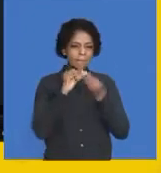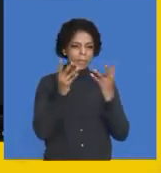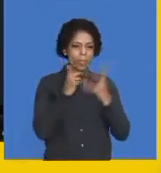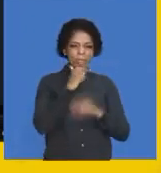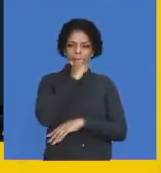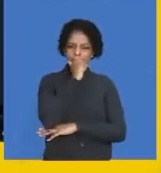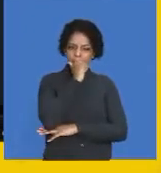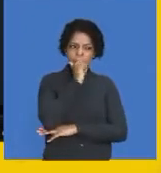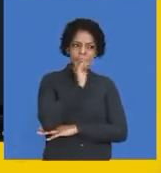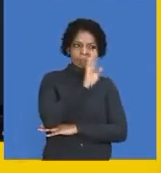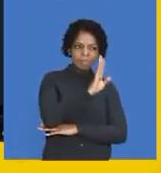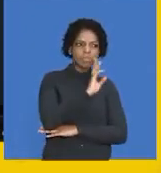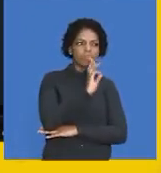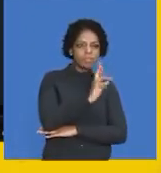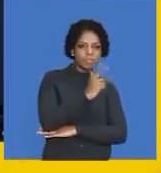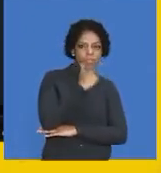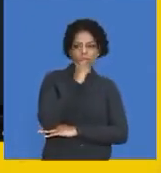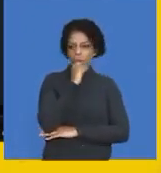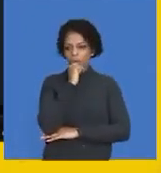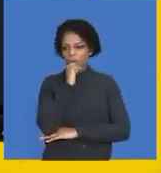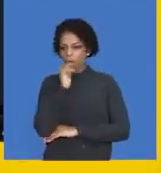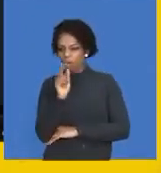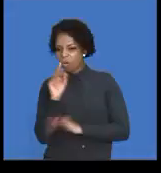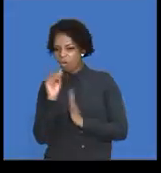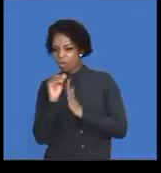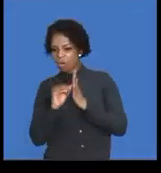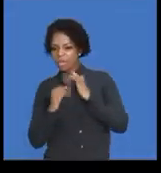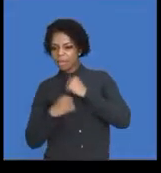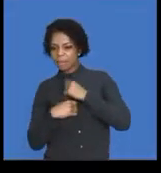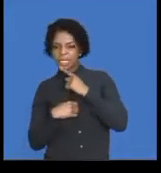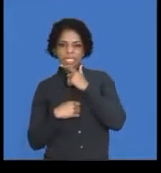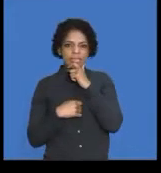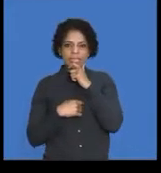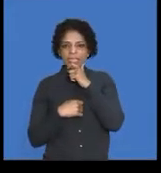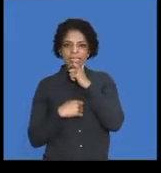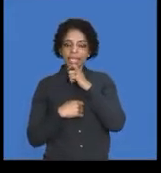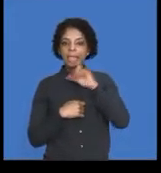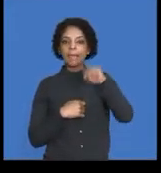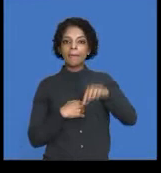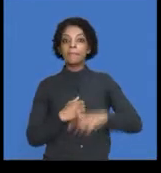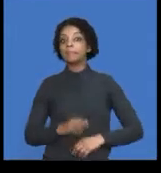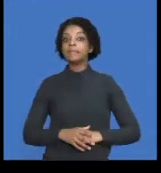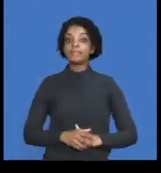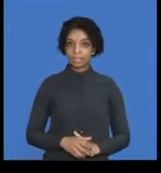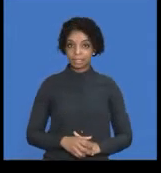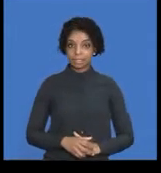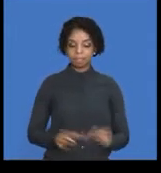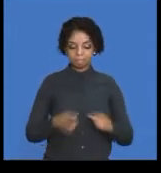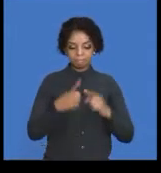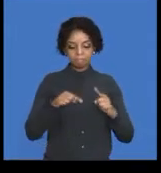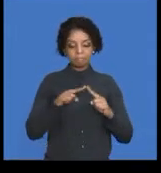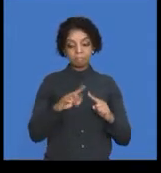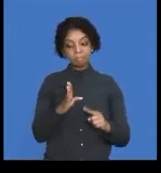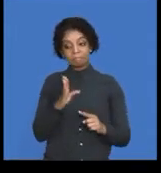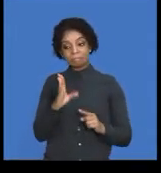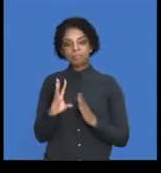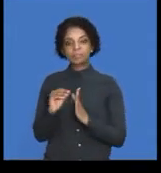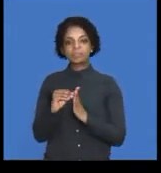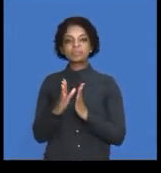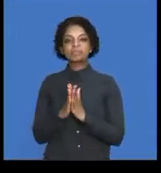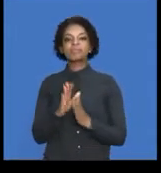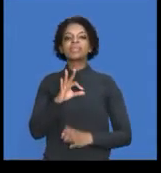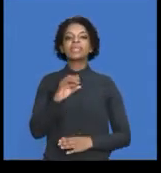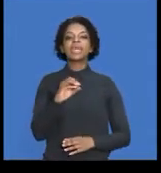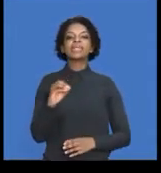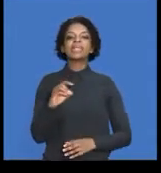records or in our records? In this case, it's our records and therefore we add the 300 Rand because they,